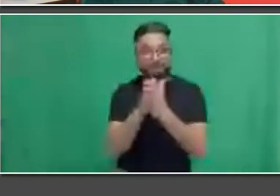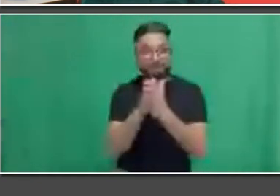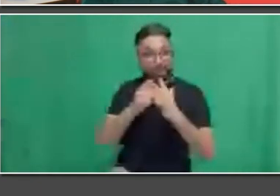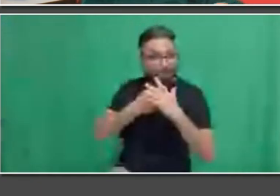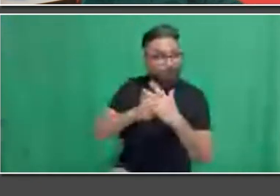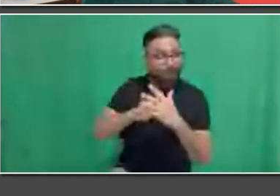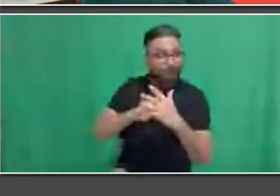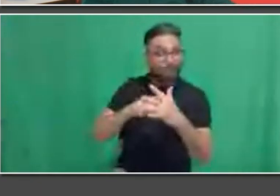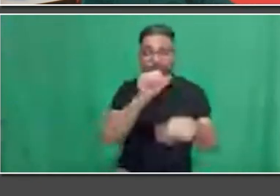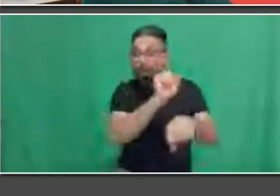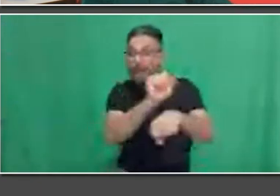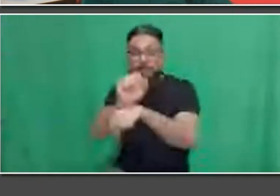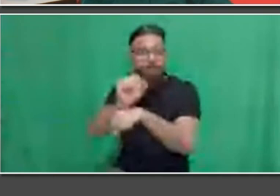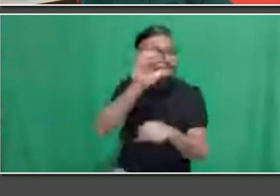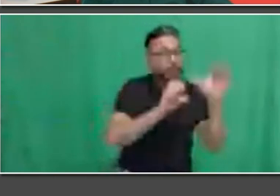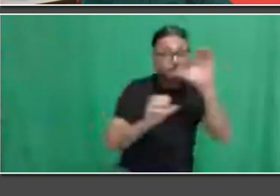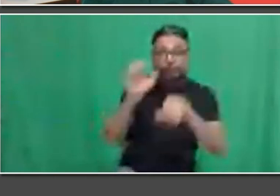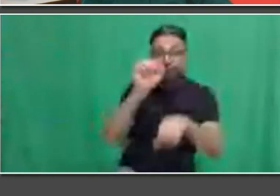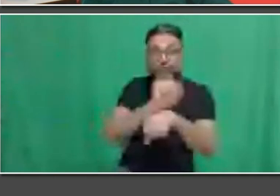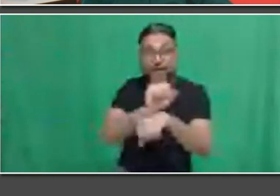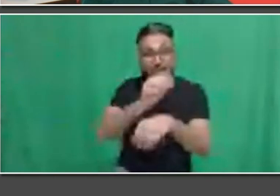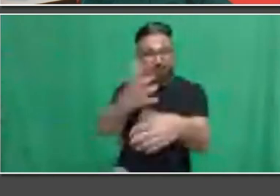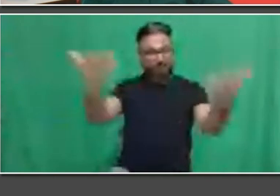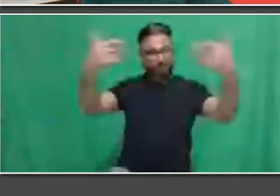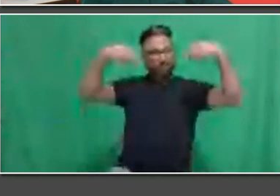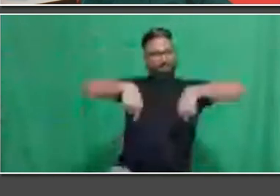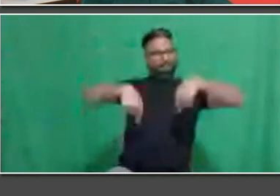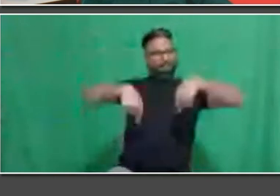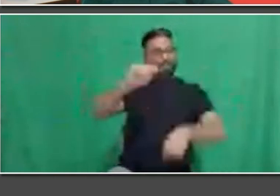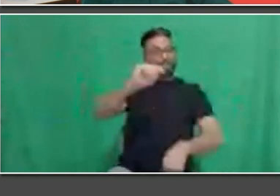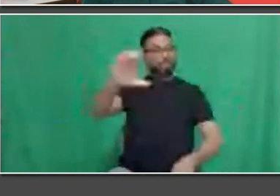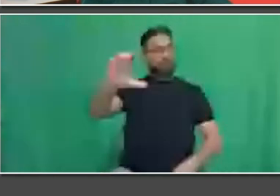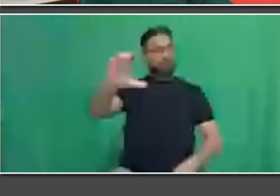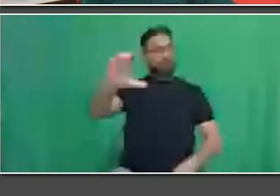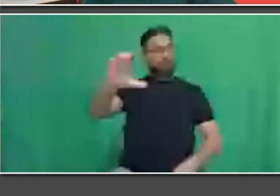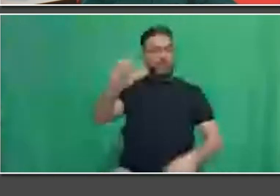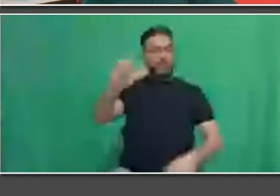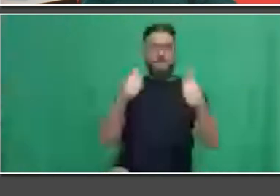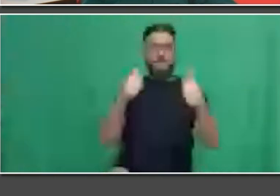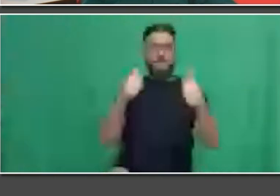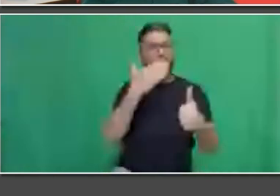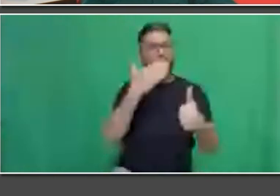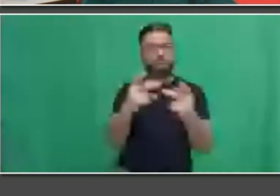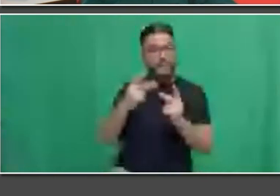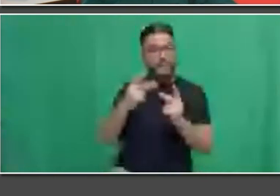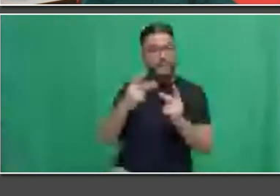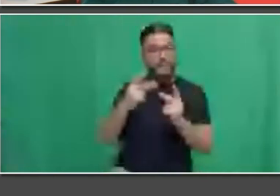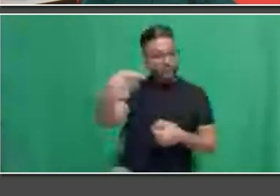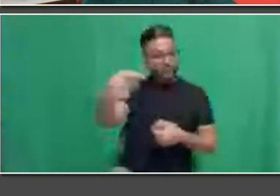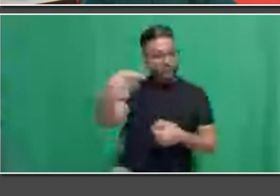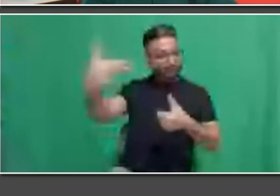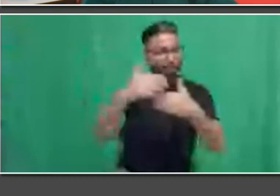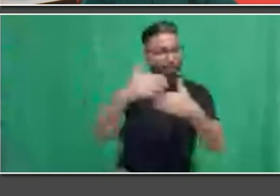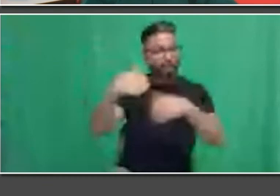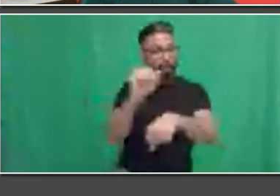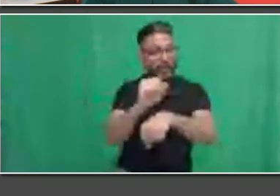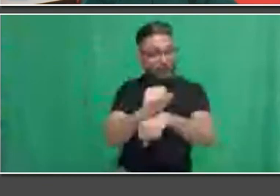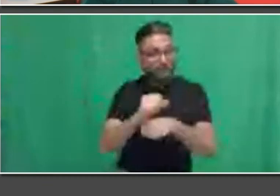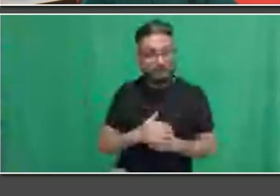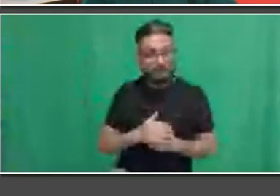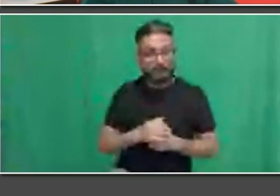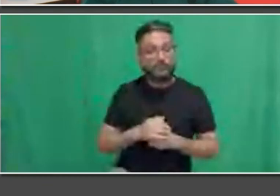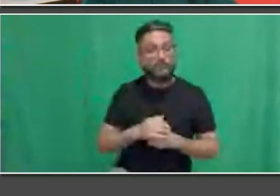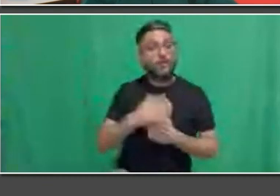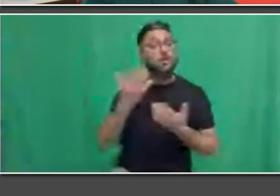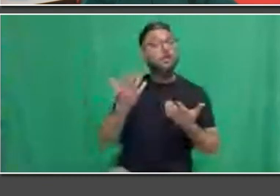You know, back a long time ago, maybe around the time maybe some of you were born and maybe not even born, April 1998, I was in your shoes.